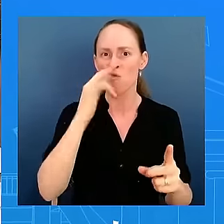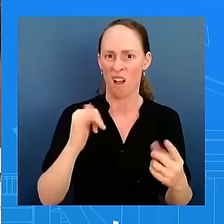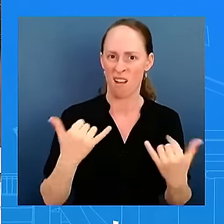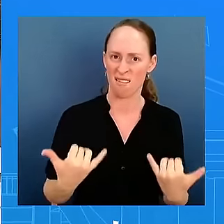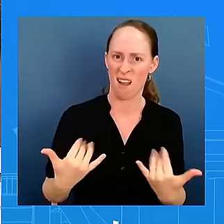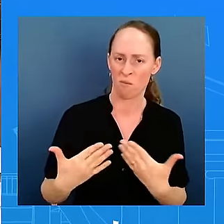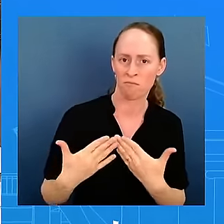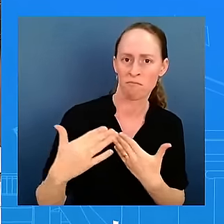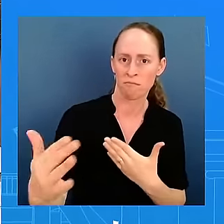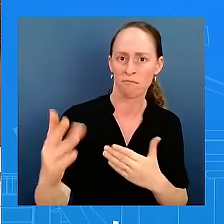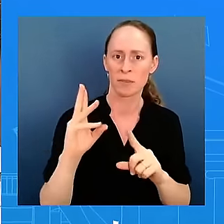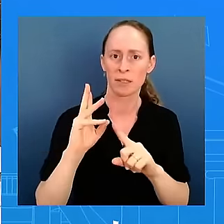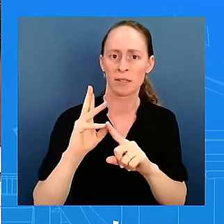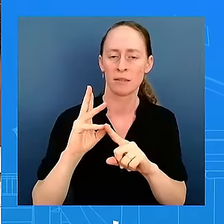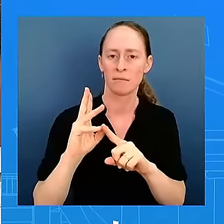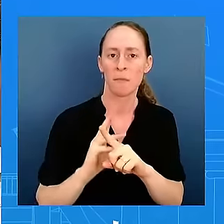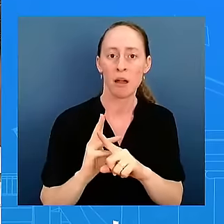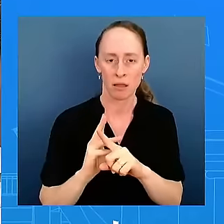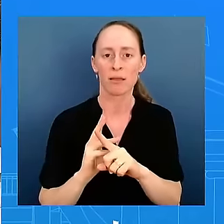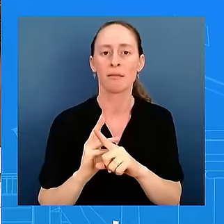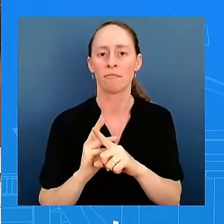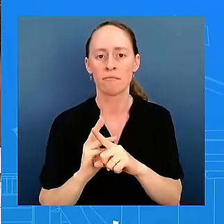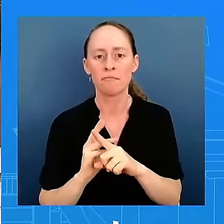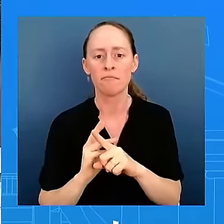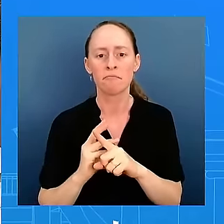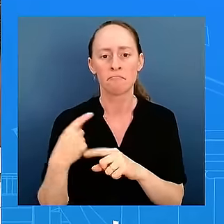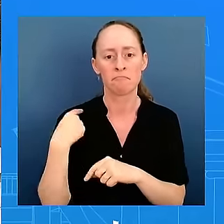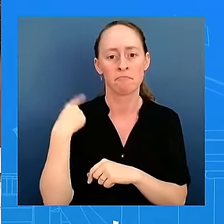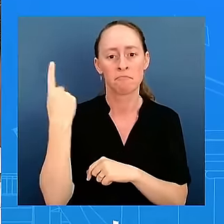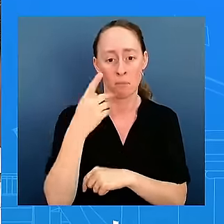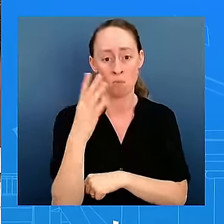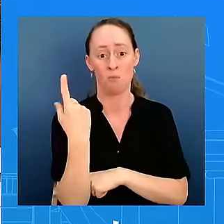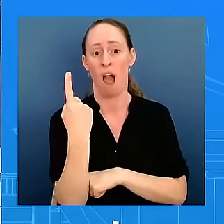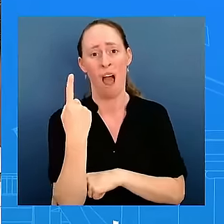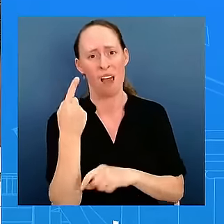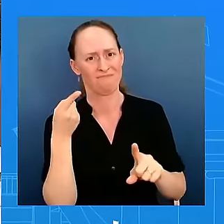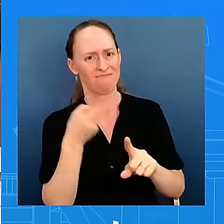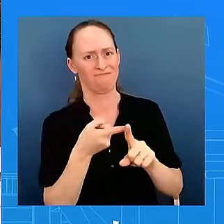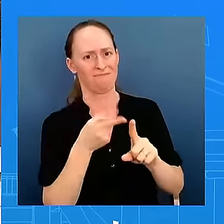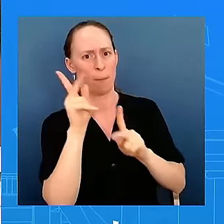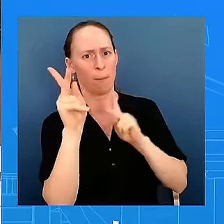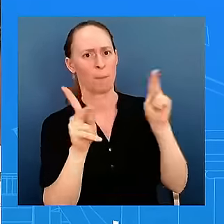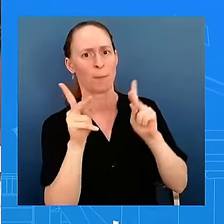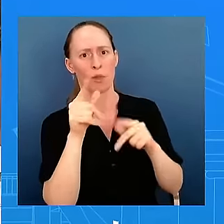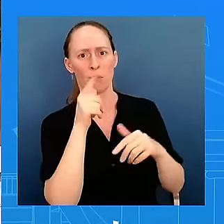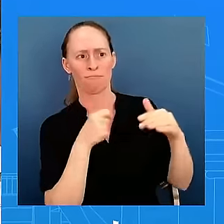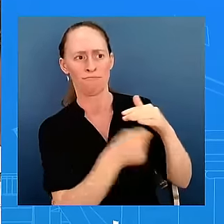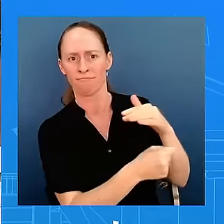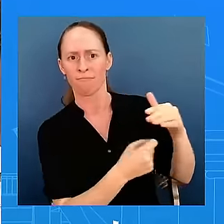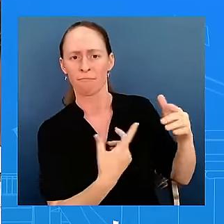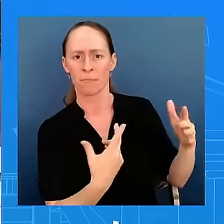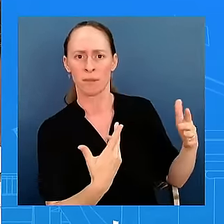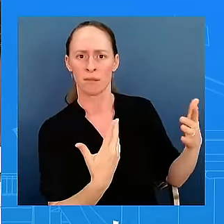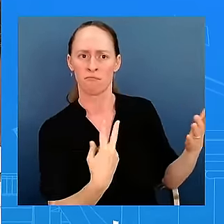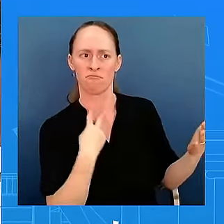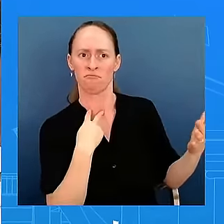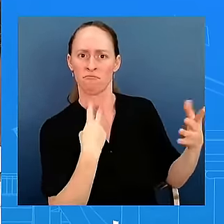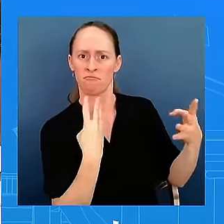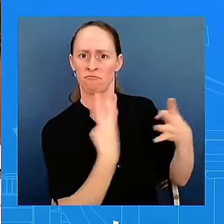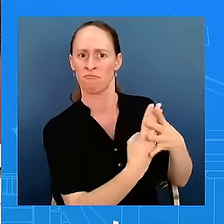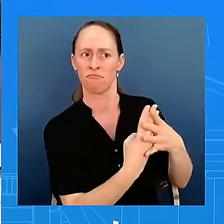wrongfully detained Americans, people like Evan Gershkovich from the Wall Street Journal. And Paul Whelan. Exactly.